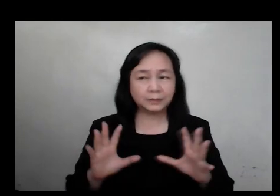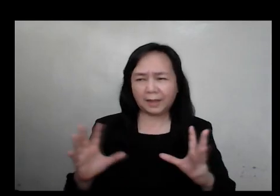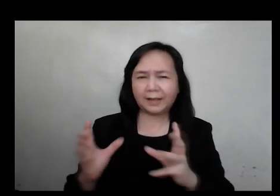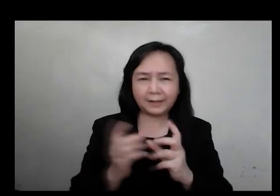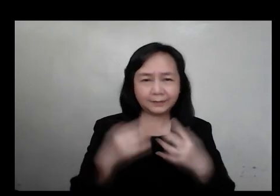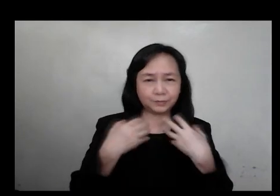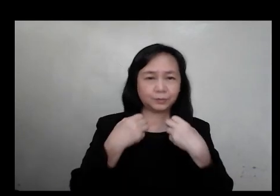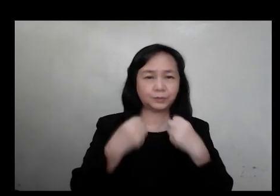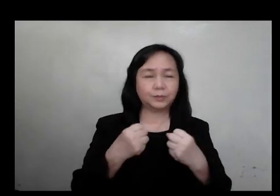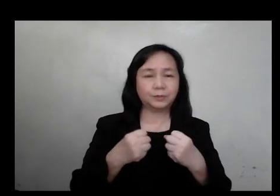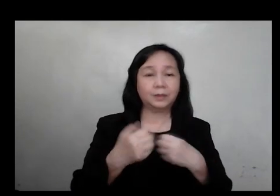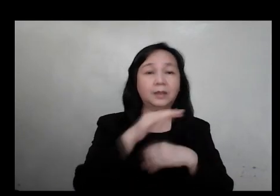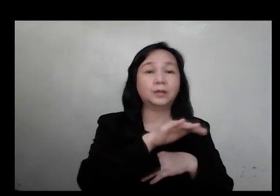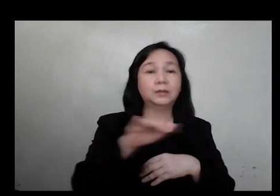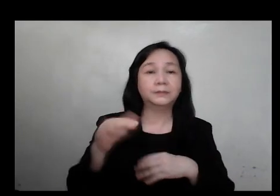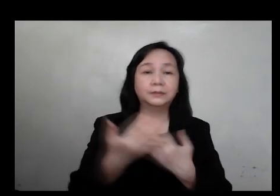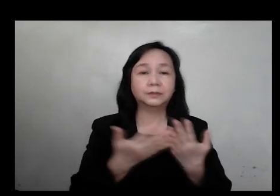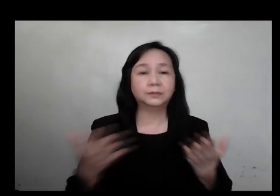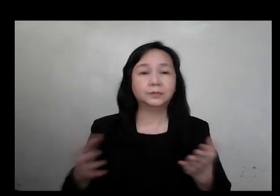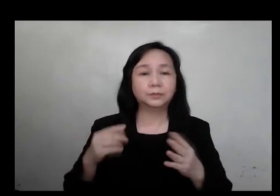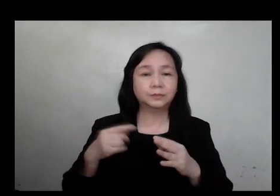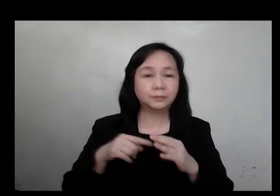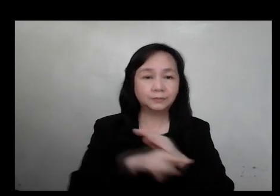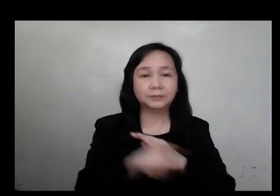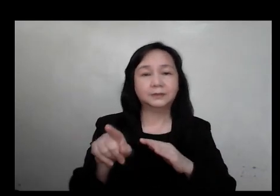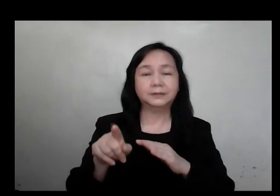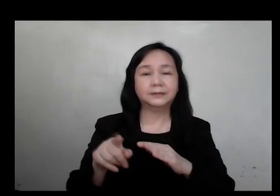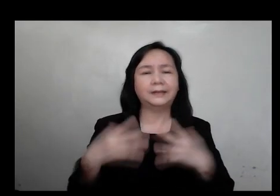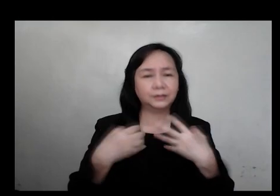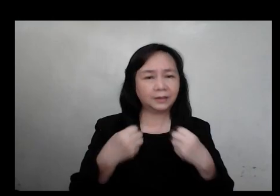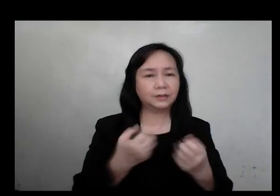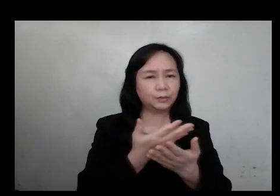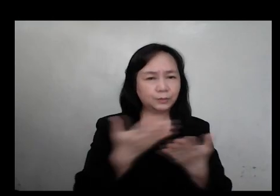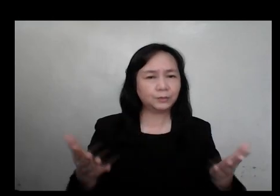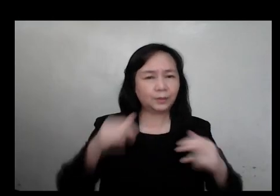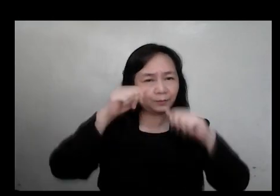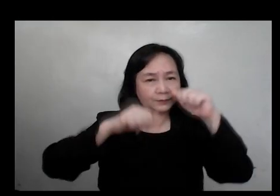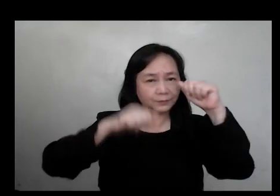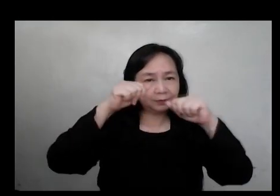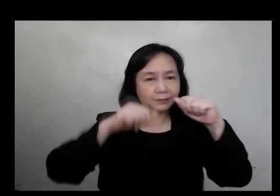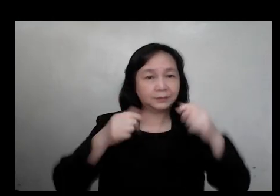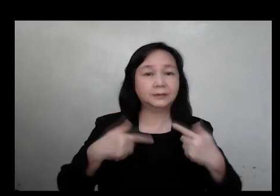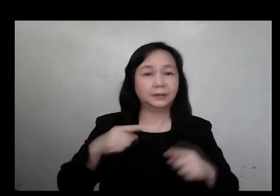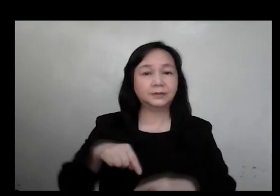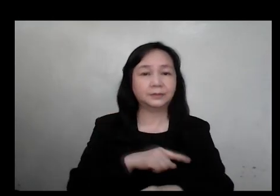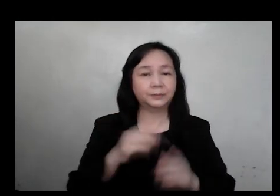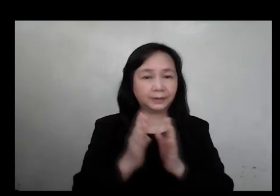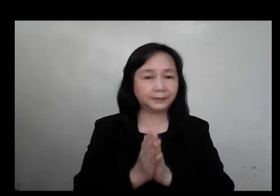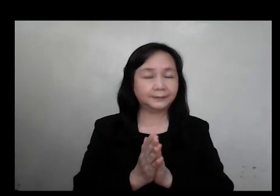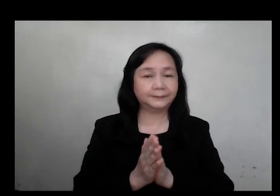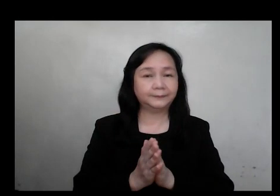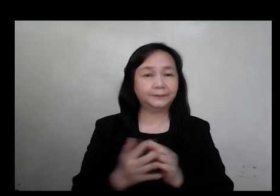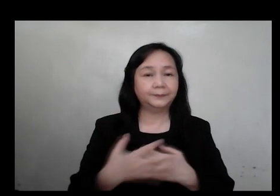the strong, call back those who have wandered far away, and strengthen those who waver. Let us pray.